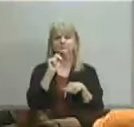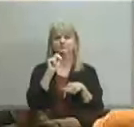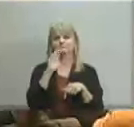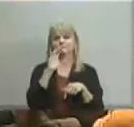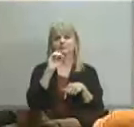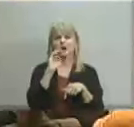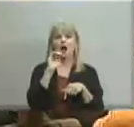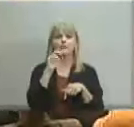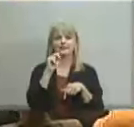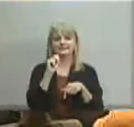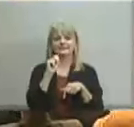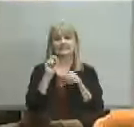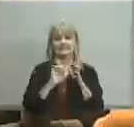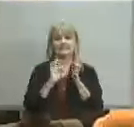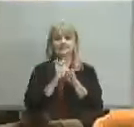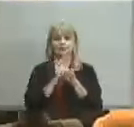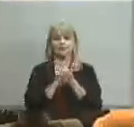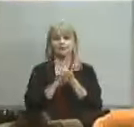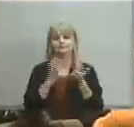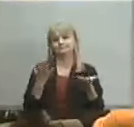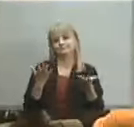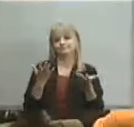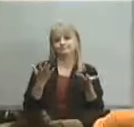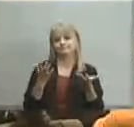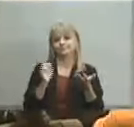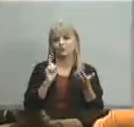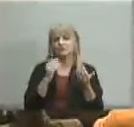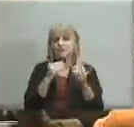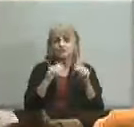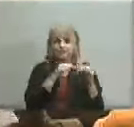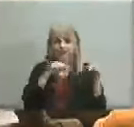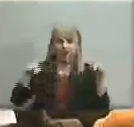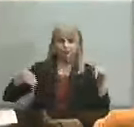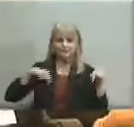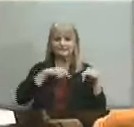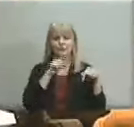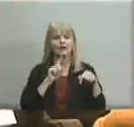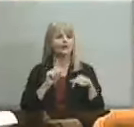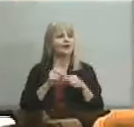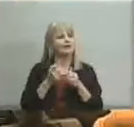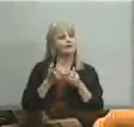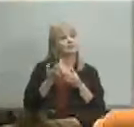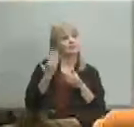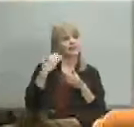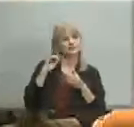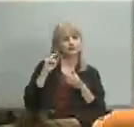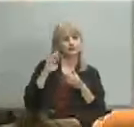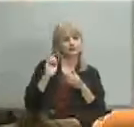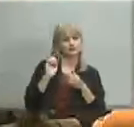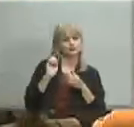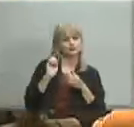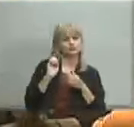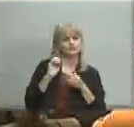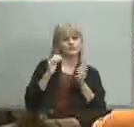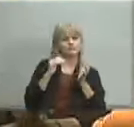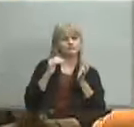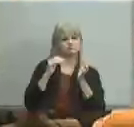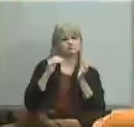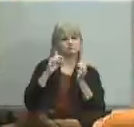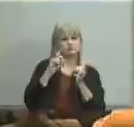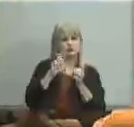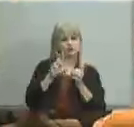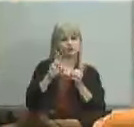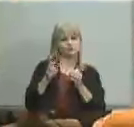i'll just remind you that in june we uh dr dosett presented boundaries uh for uh this school